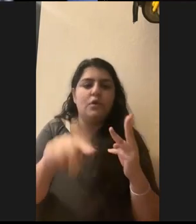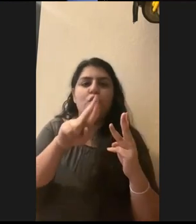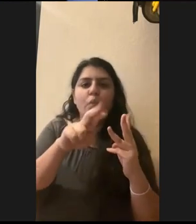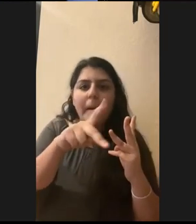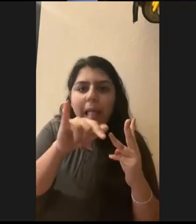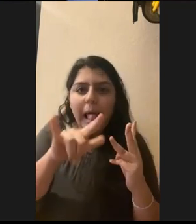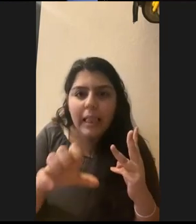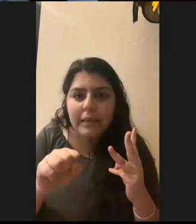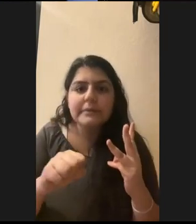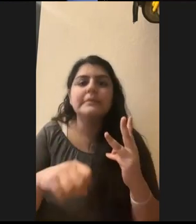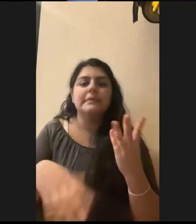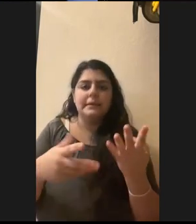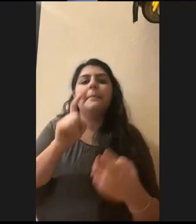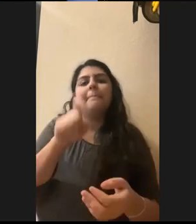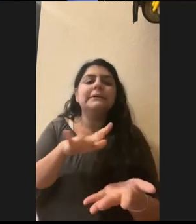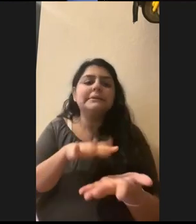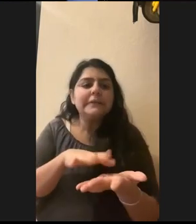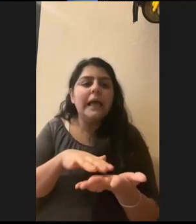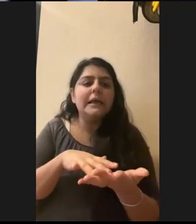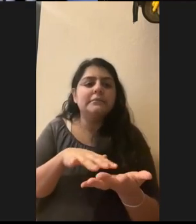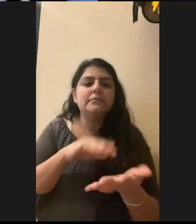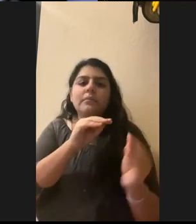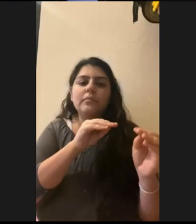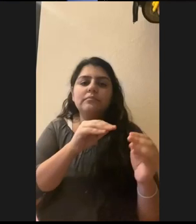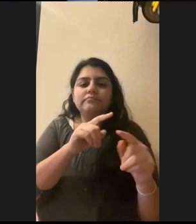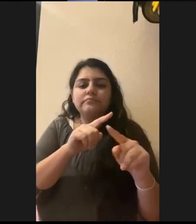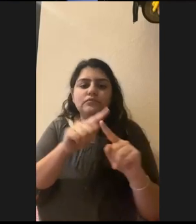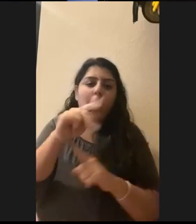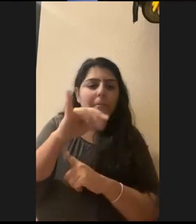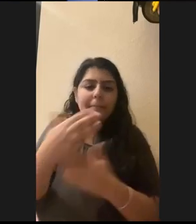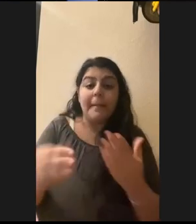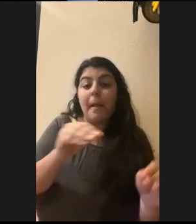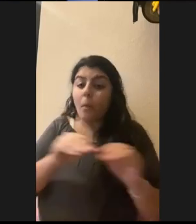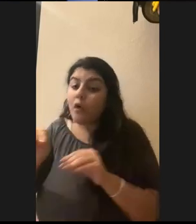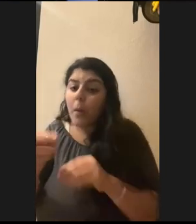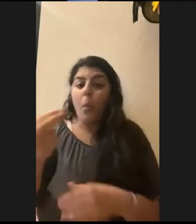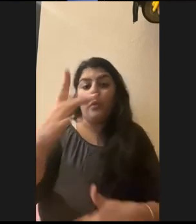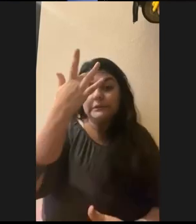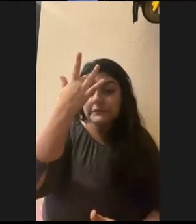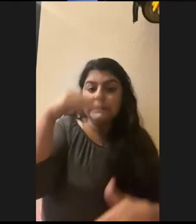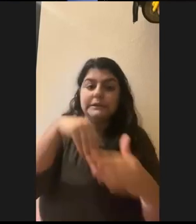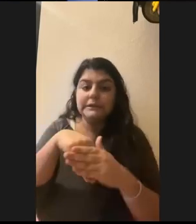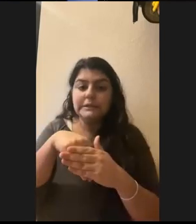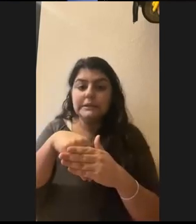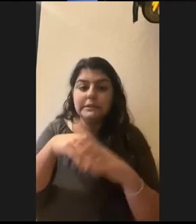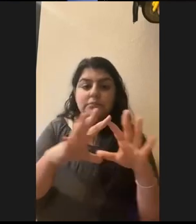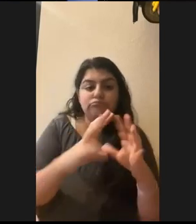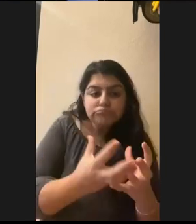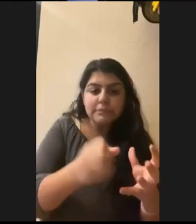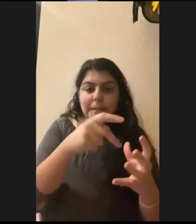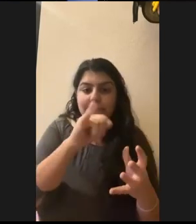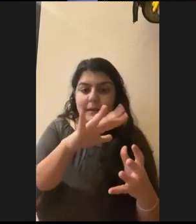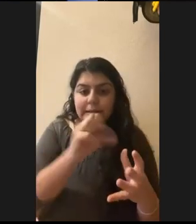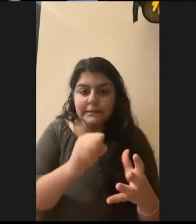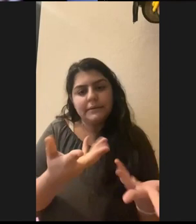Like, um, you want to study movement. Uh, you want to study disease, um, in species. Um, so I would say, you know, see what